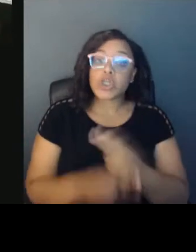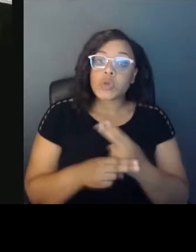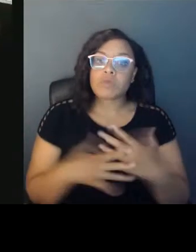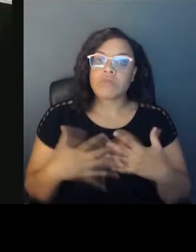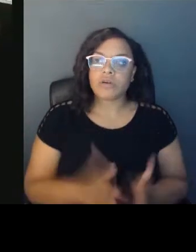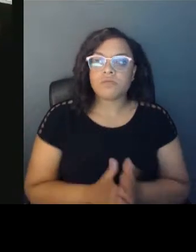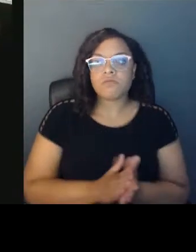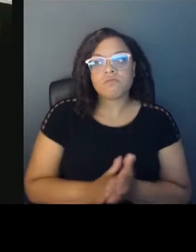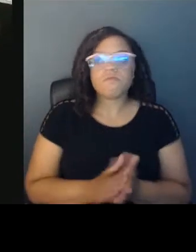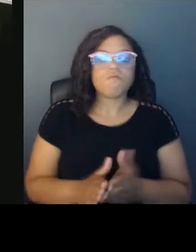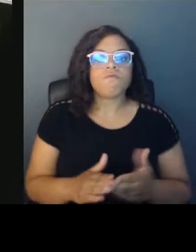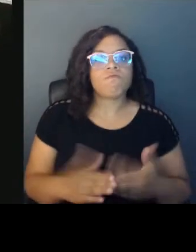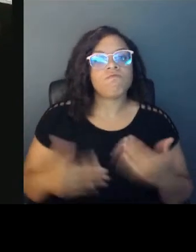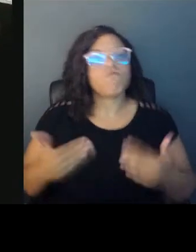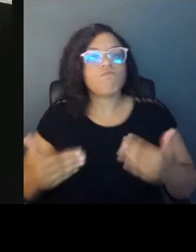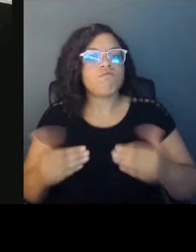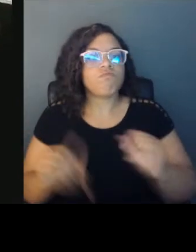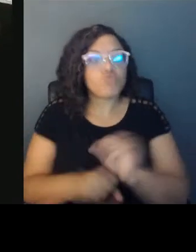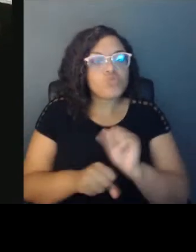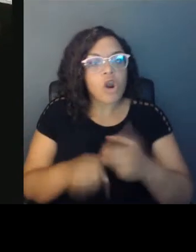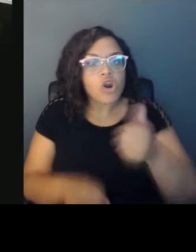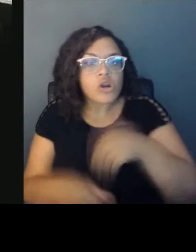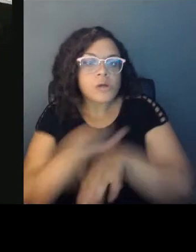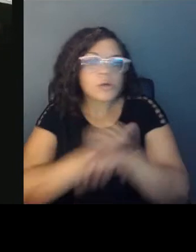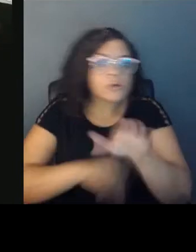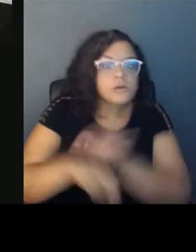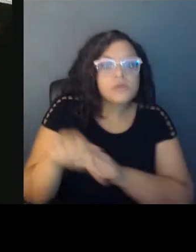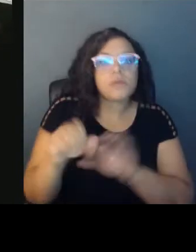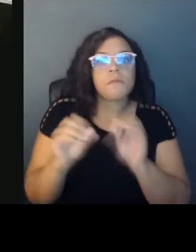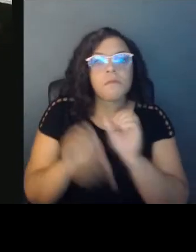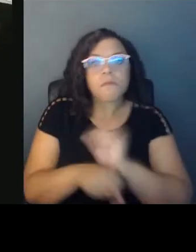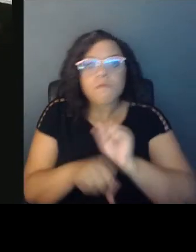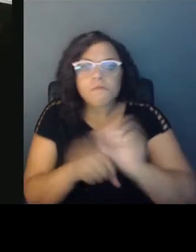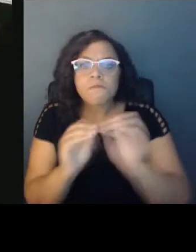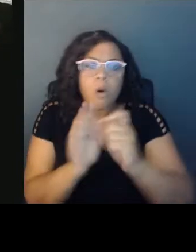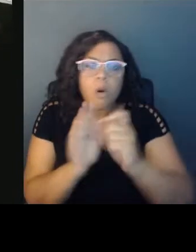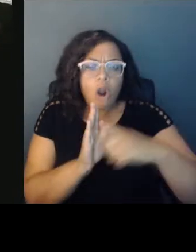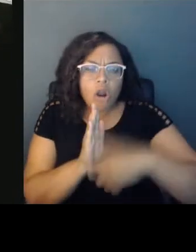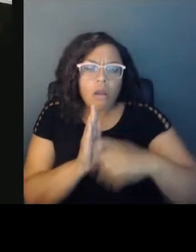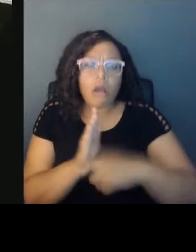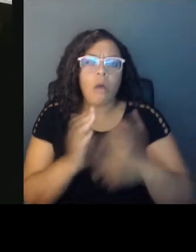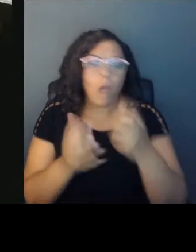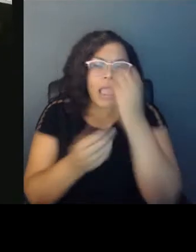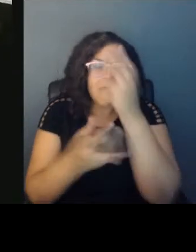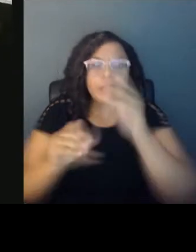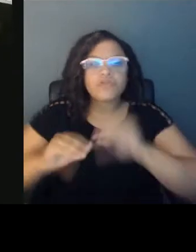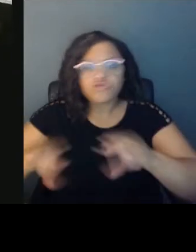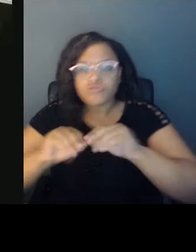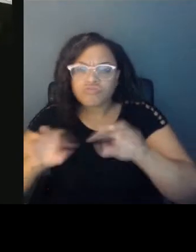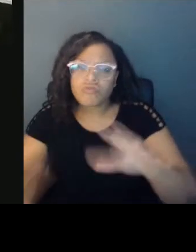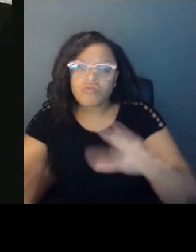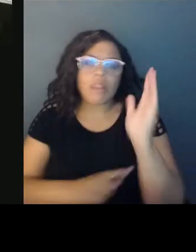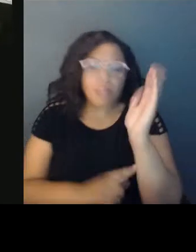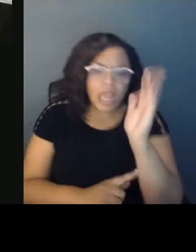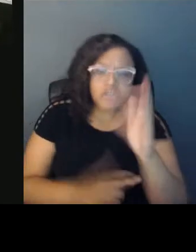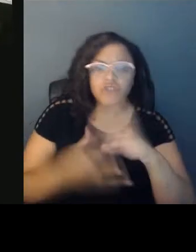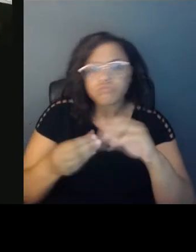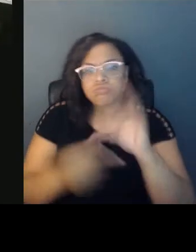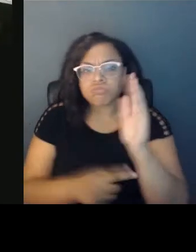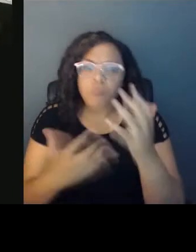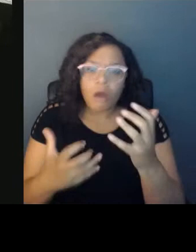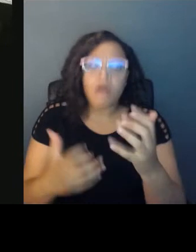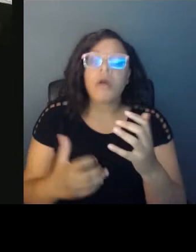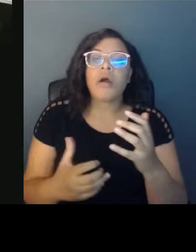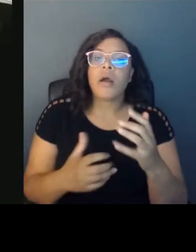to work harder, to write more briefs, to write more articles, to give more lectures and do things like that. But I think you have to also